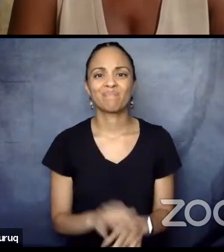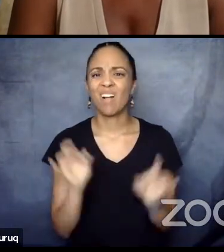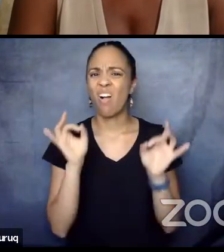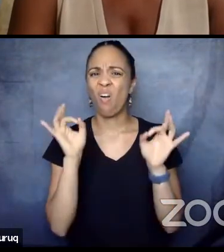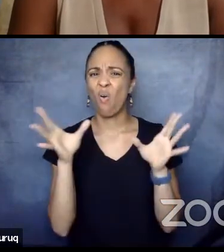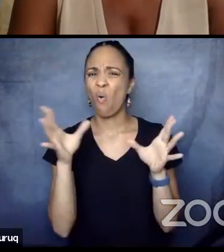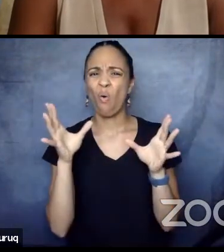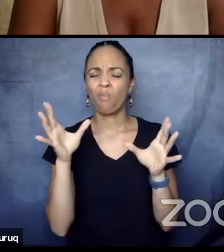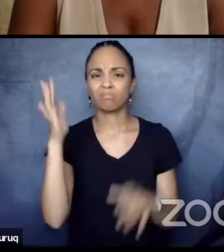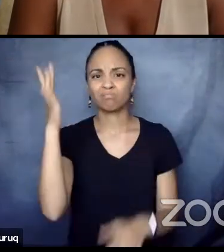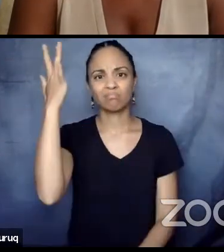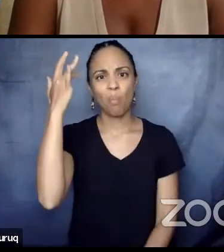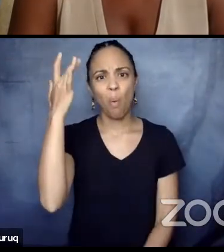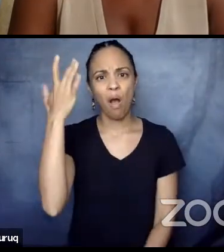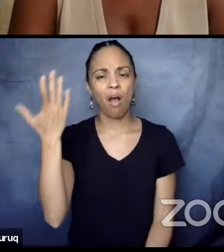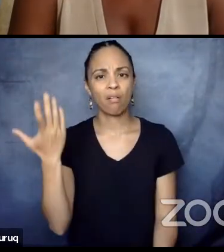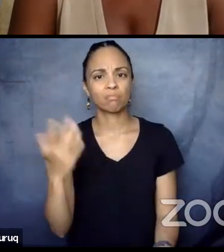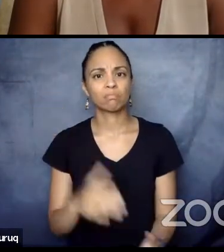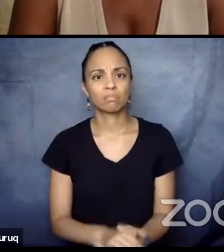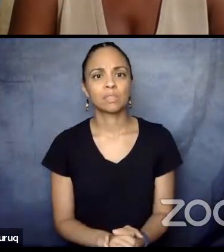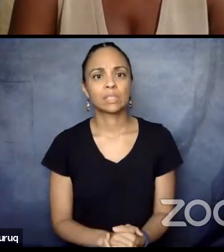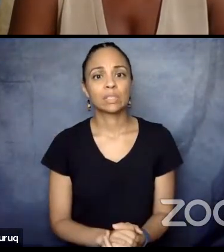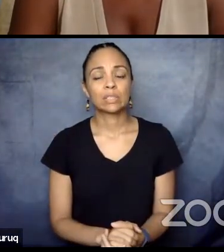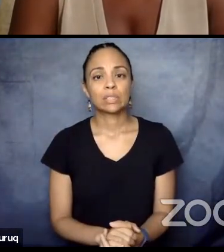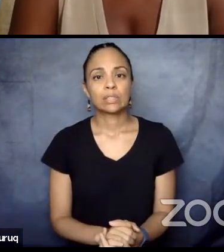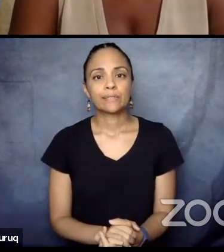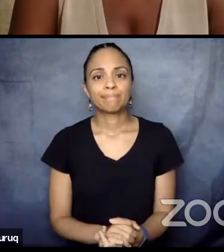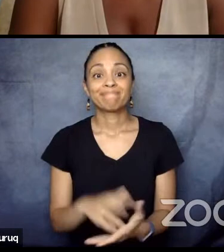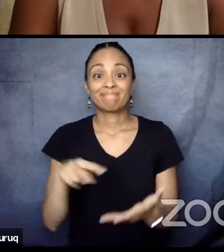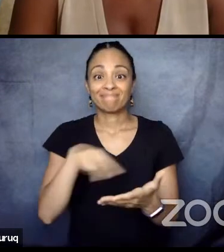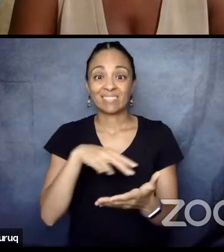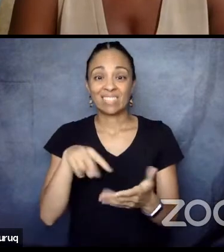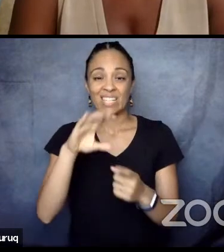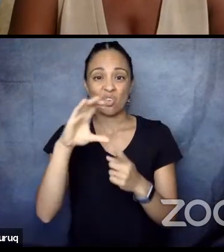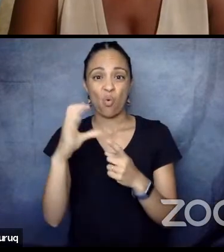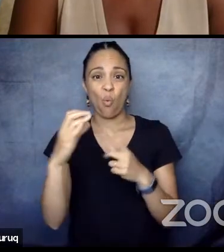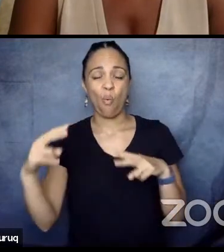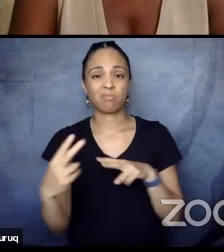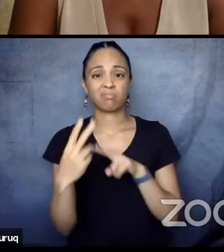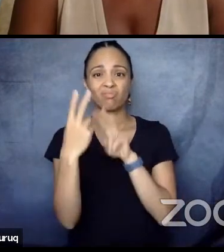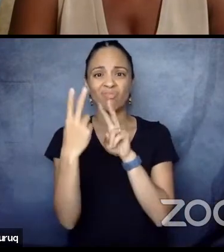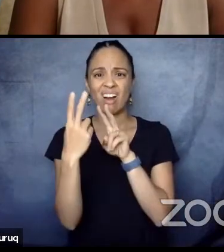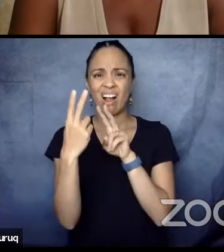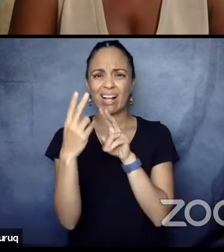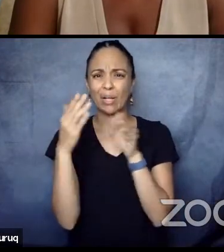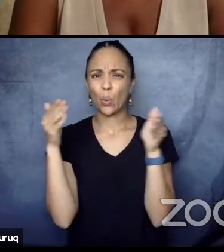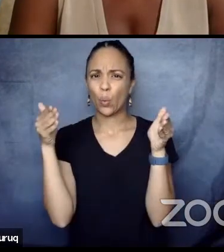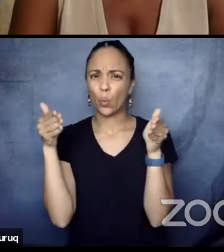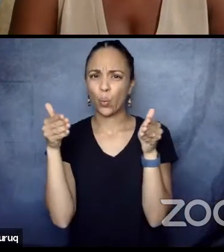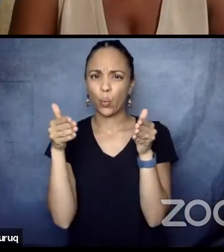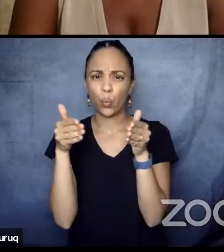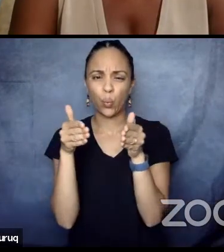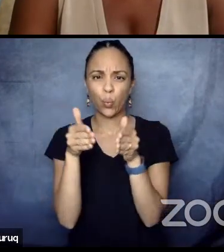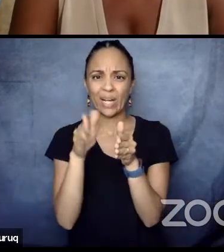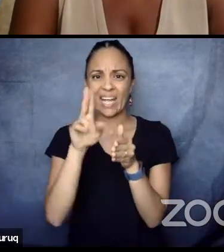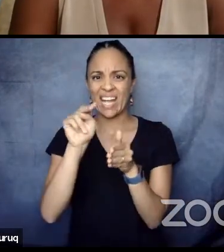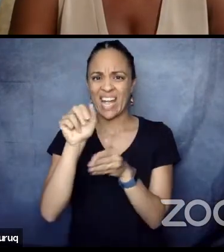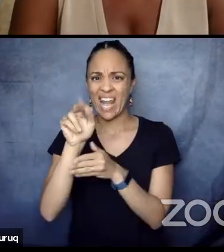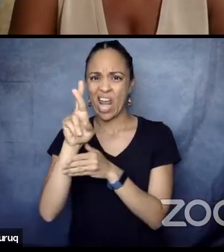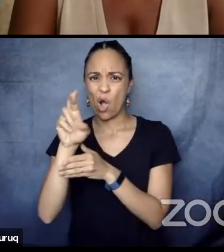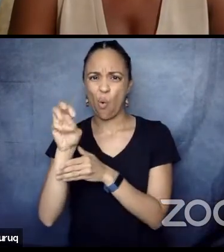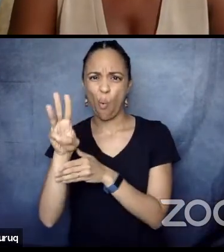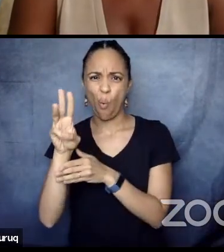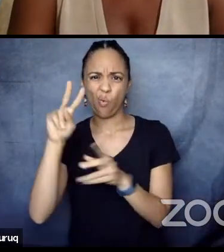culturally, it's very narrow in in how they view you. So you dance, sing, you act, that's just way too many